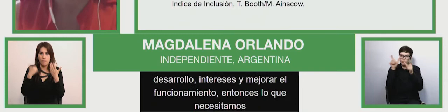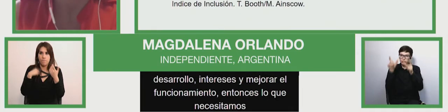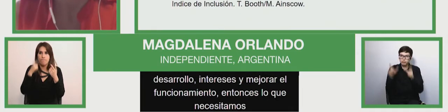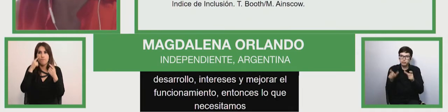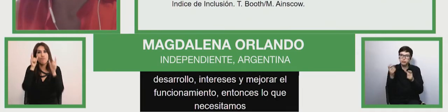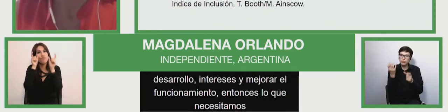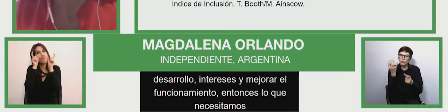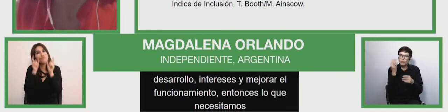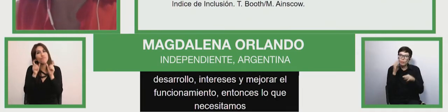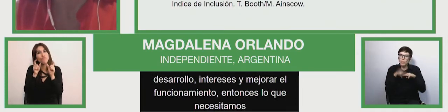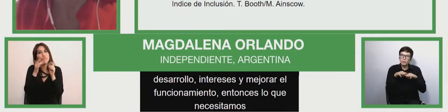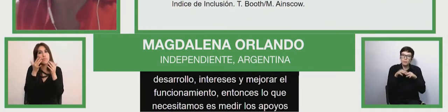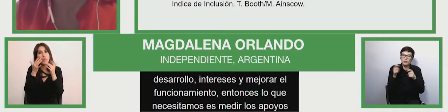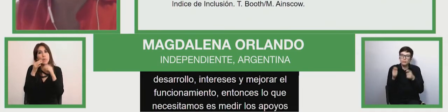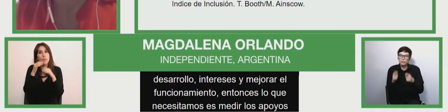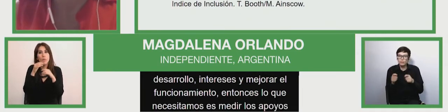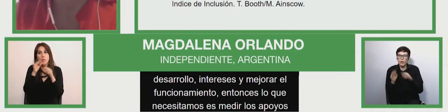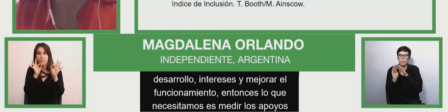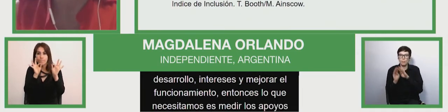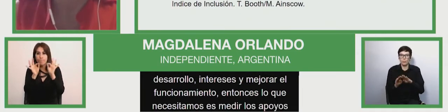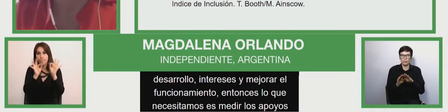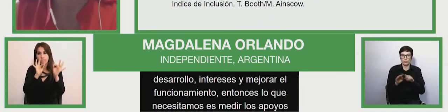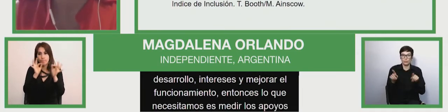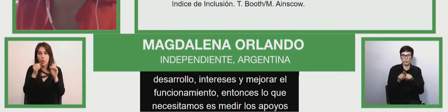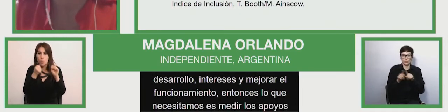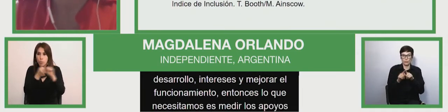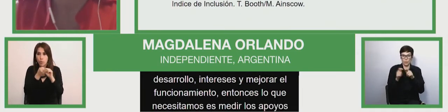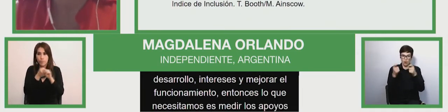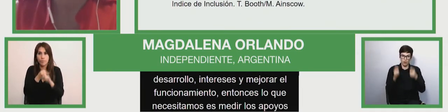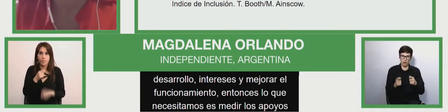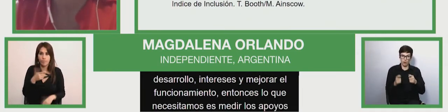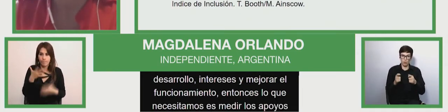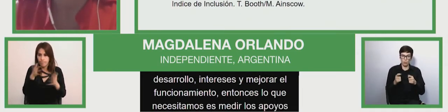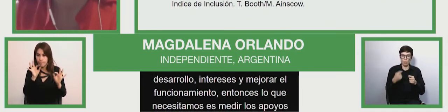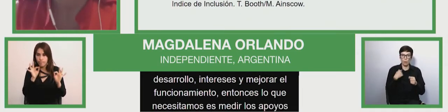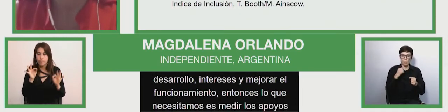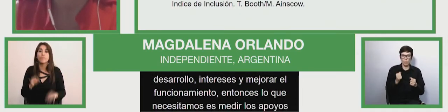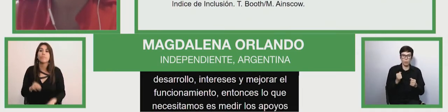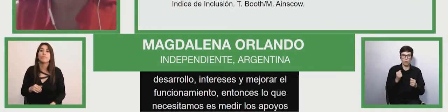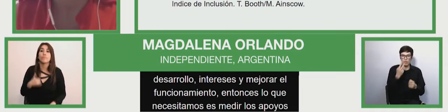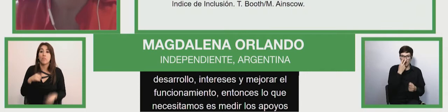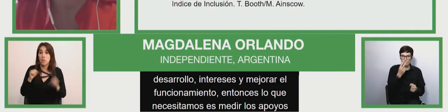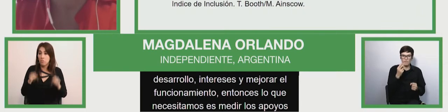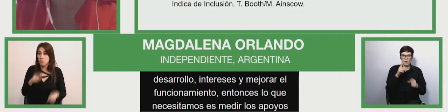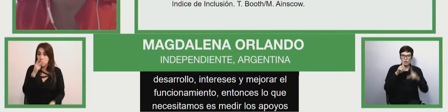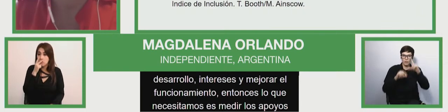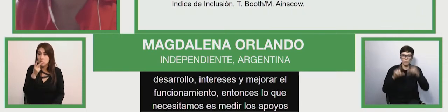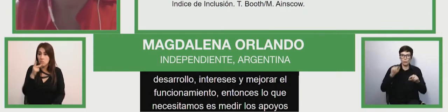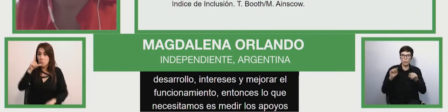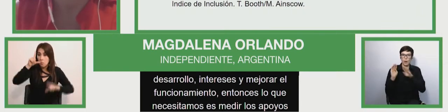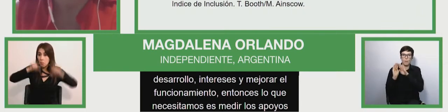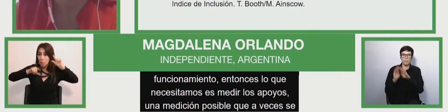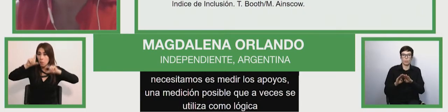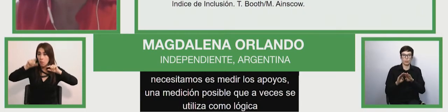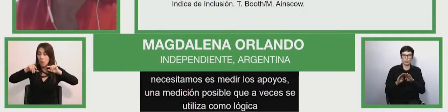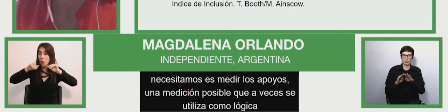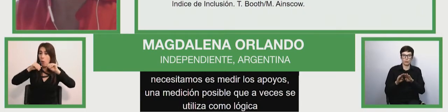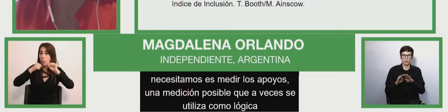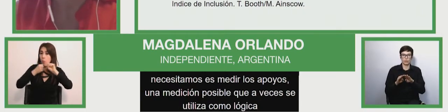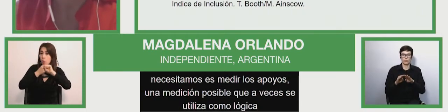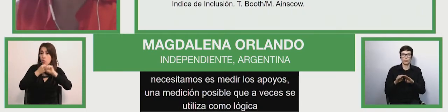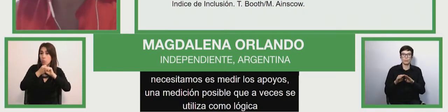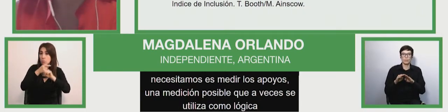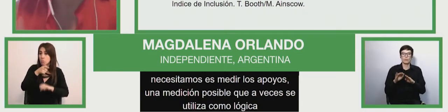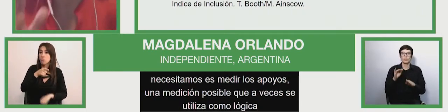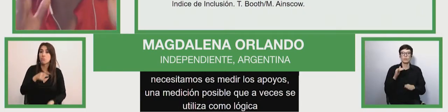uh a possible dimension that i use it answers to the level of responses by that implies